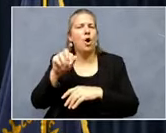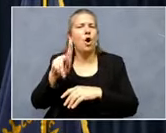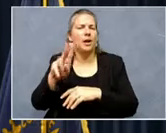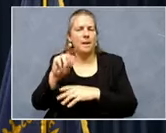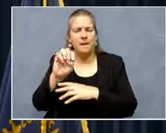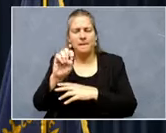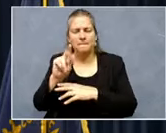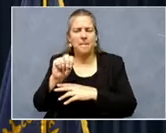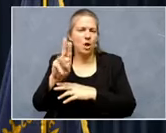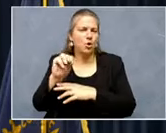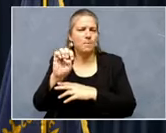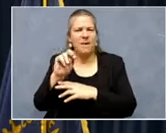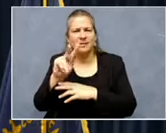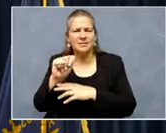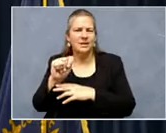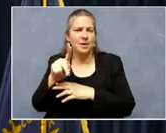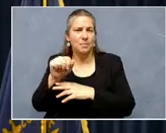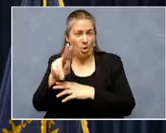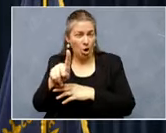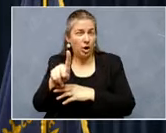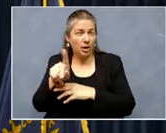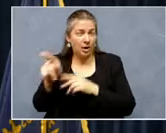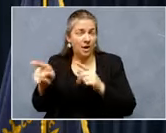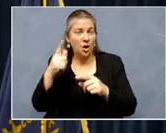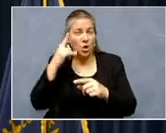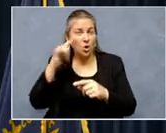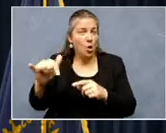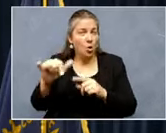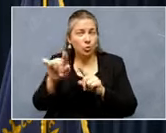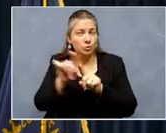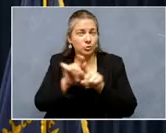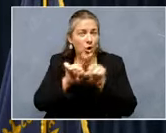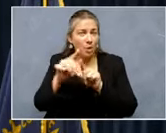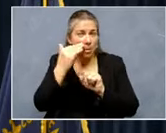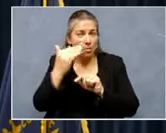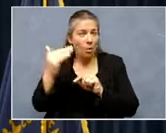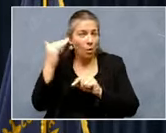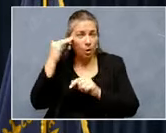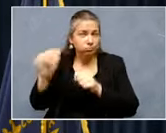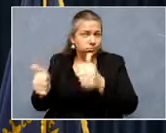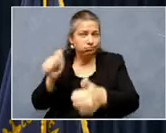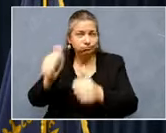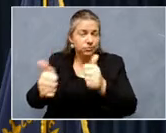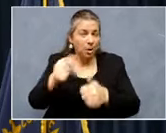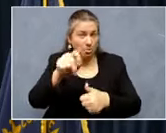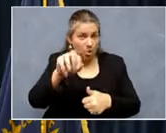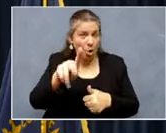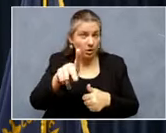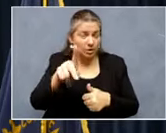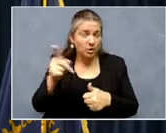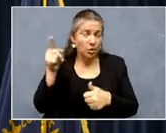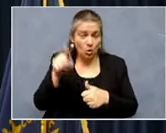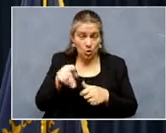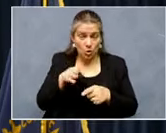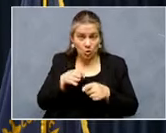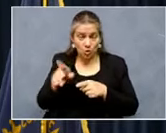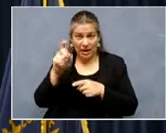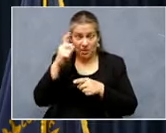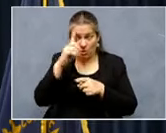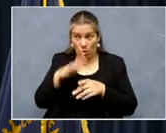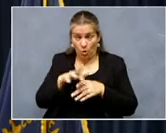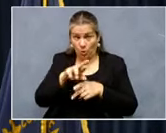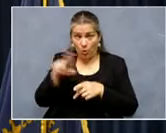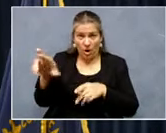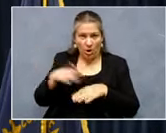those from the road. That is a gold star memorial. So as you come up to the Capitol and go to the right, it's on that